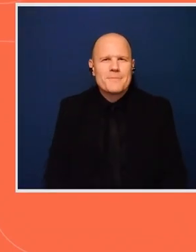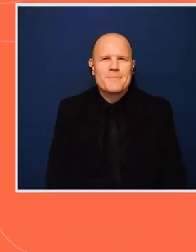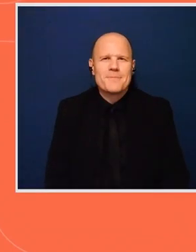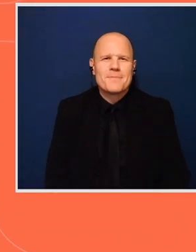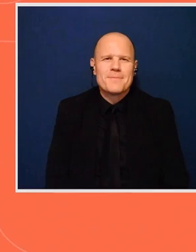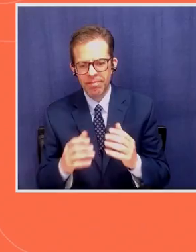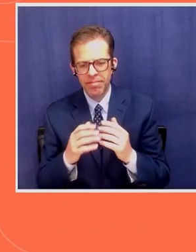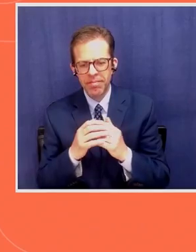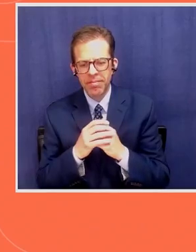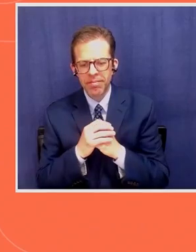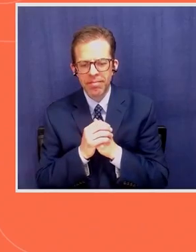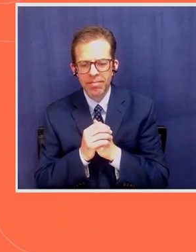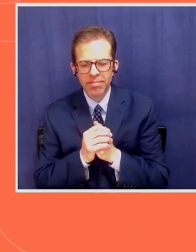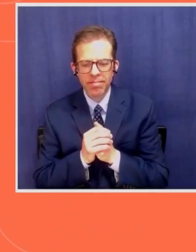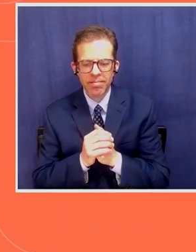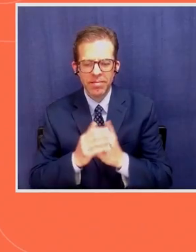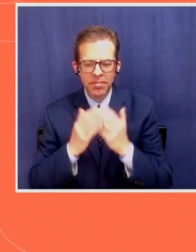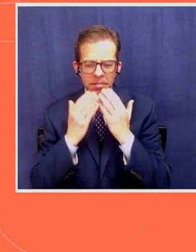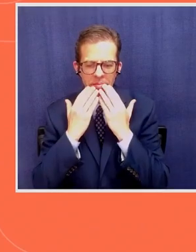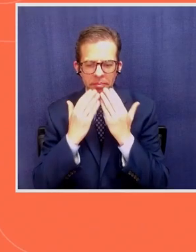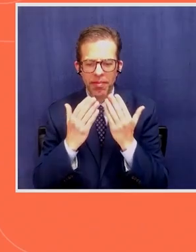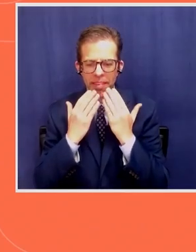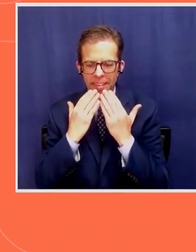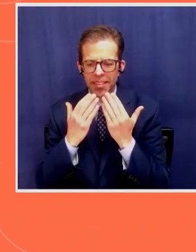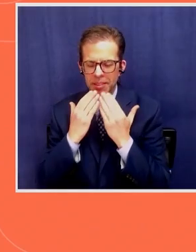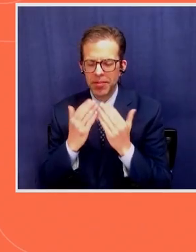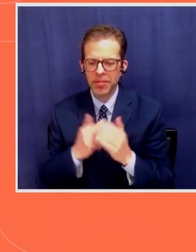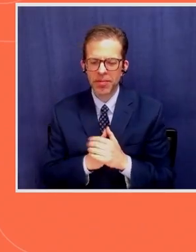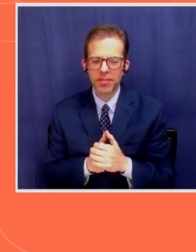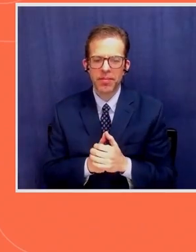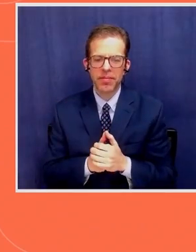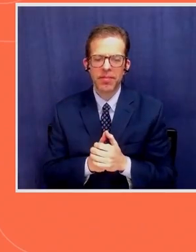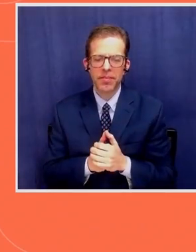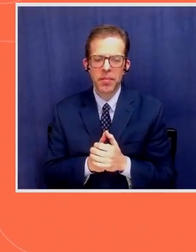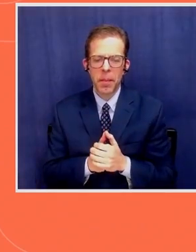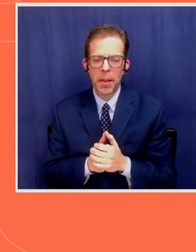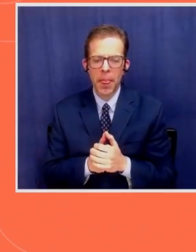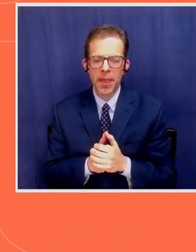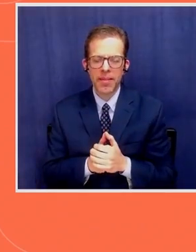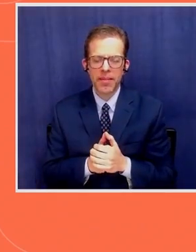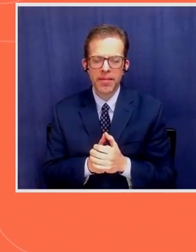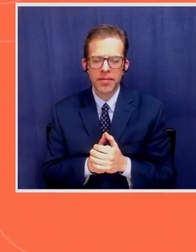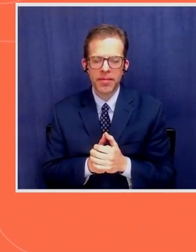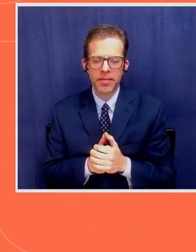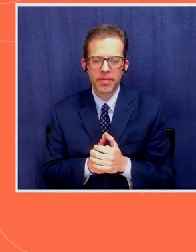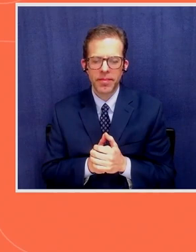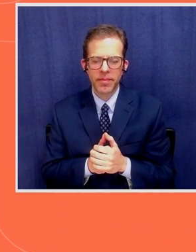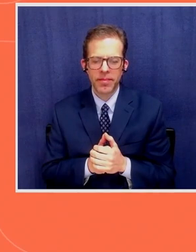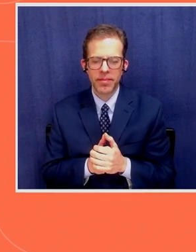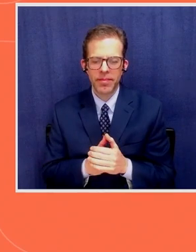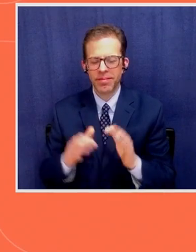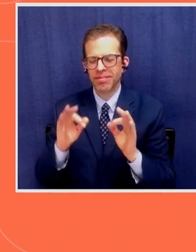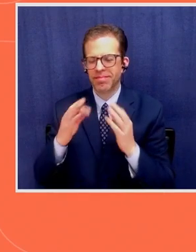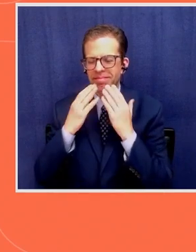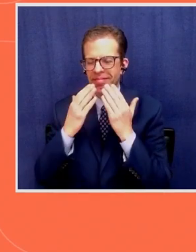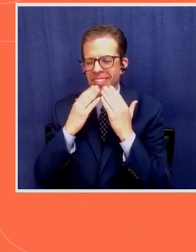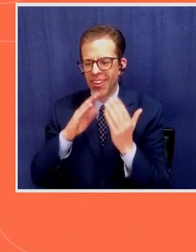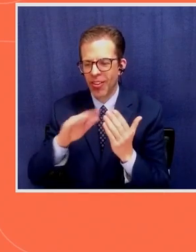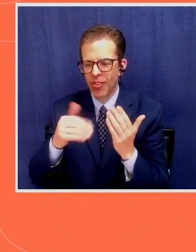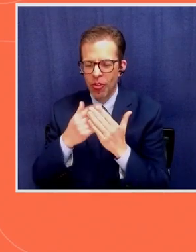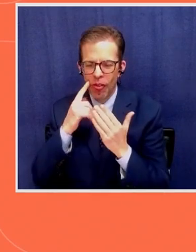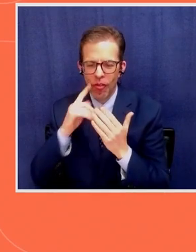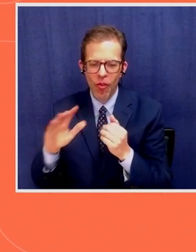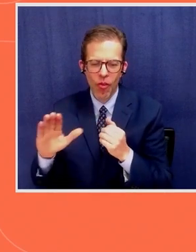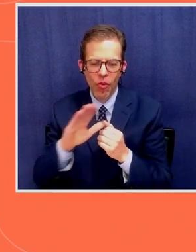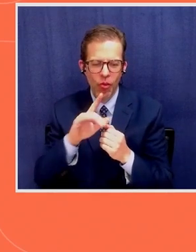Thank you all for your really